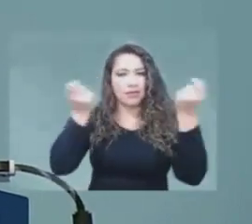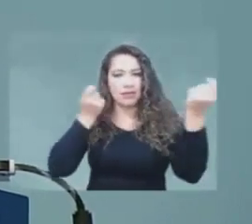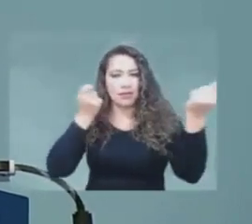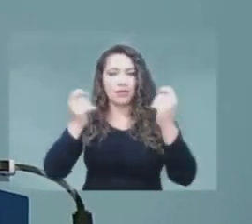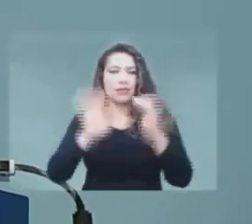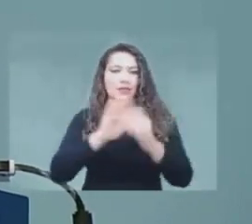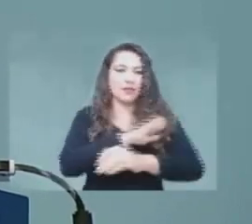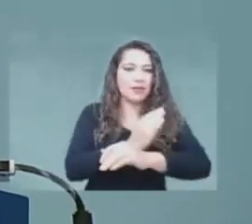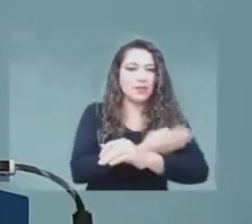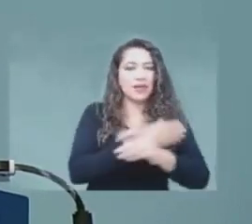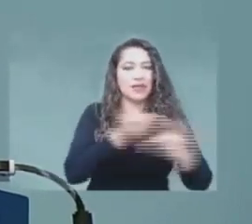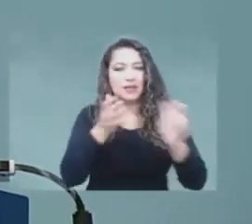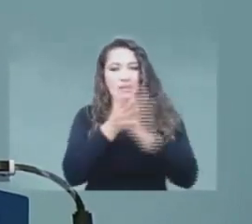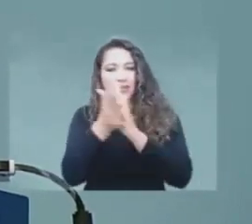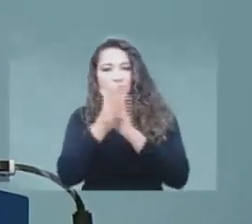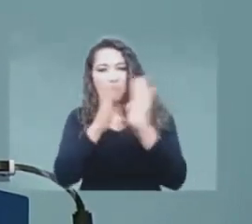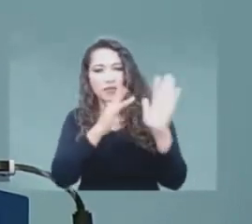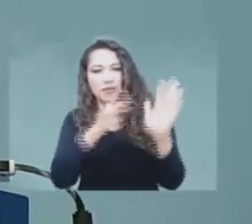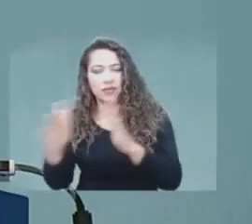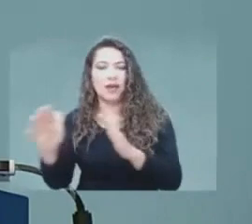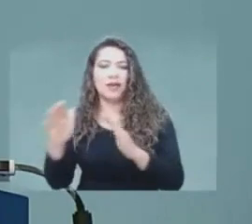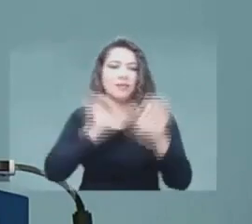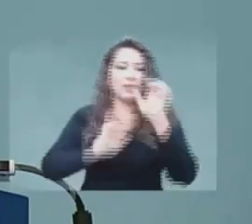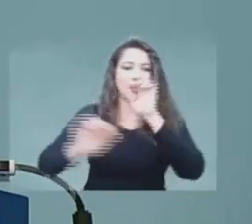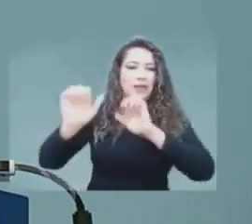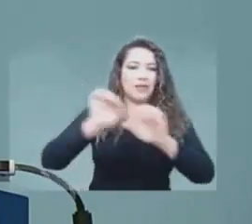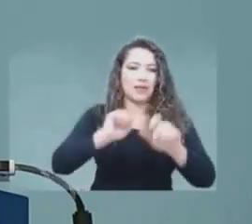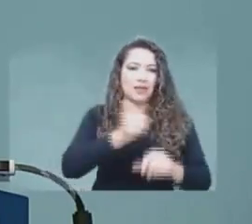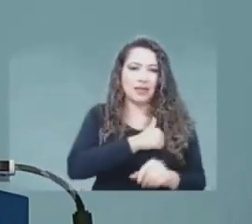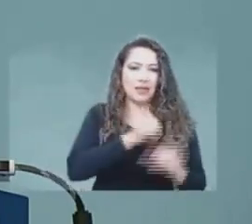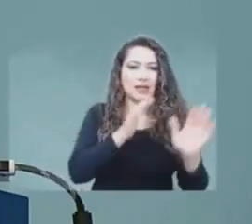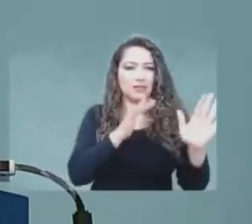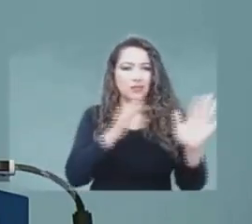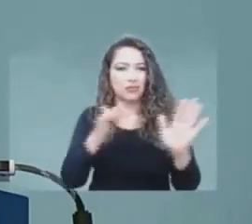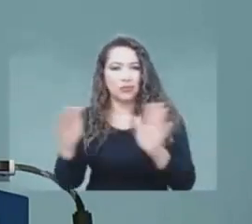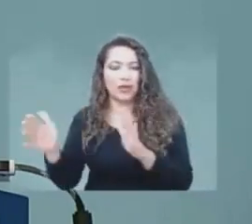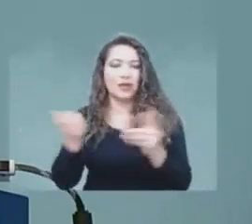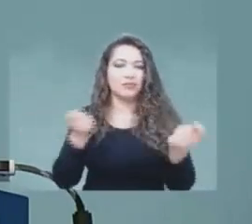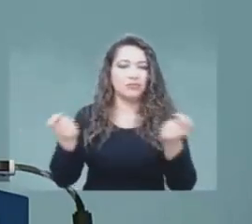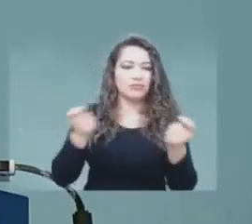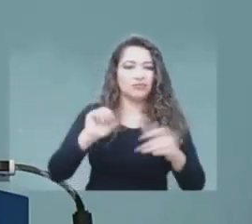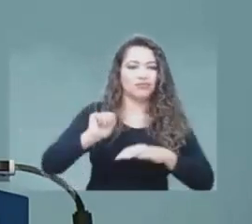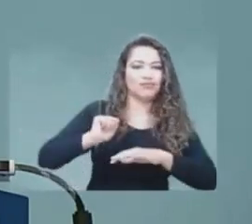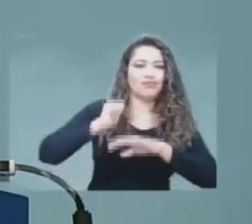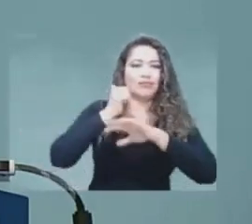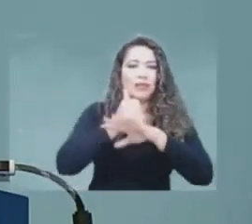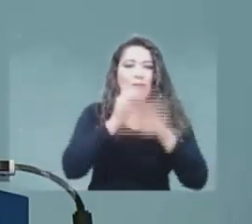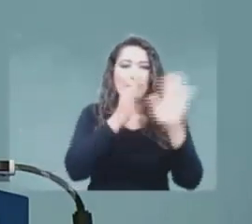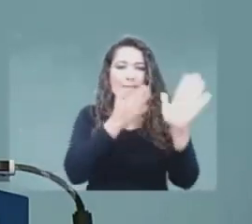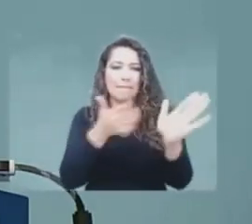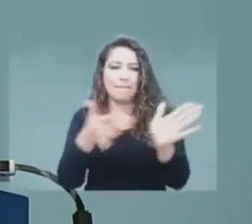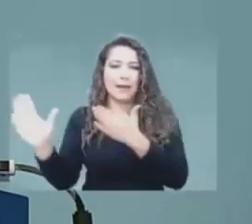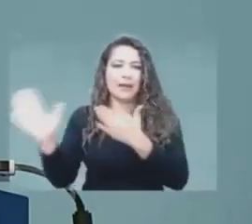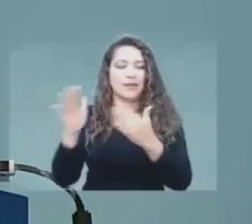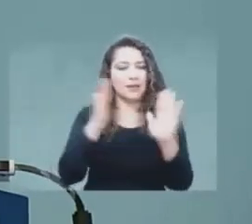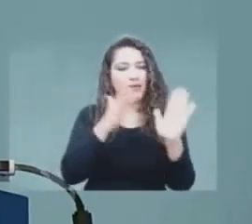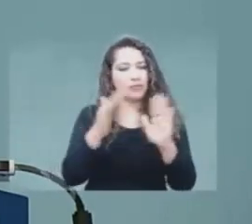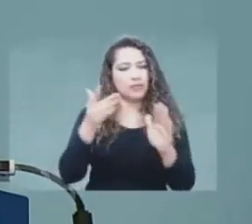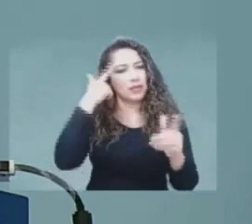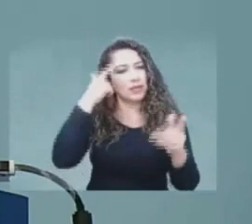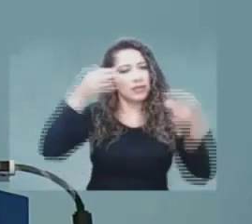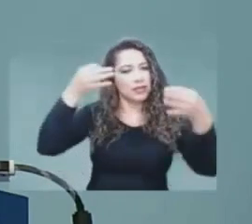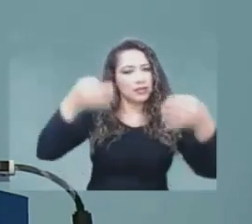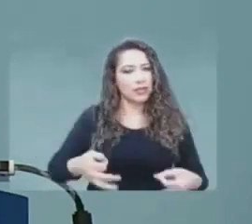Capabilities of ICTs in the Defense Department of Canada, manager responsible for planning for